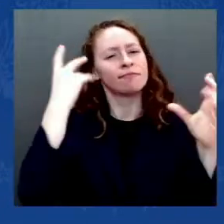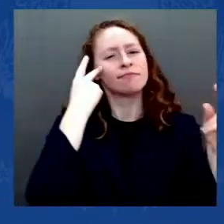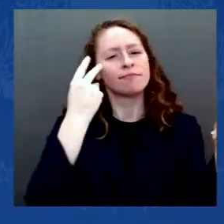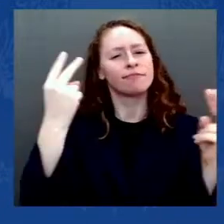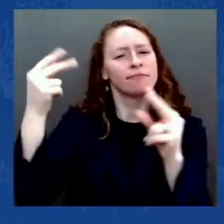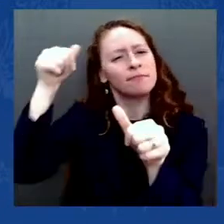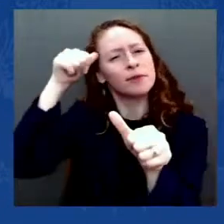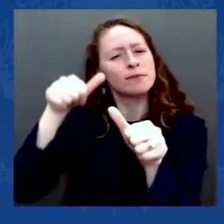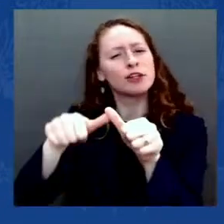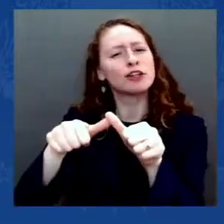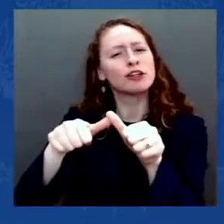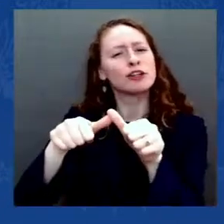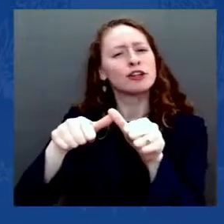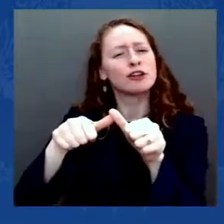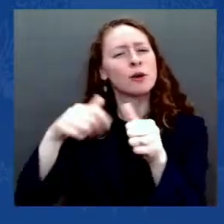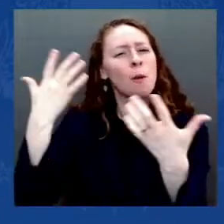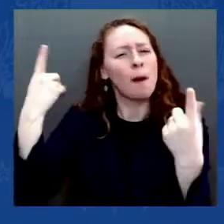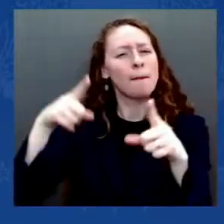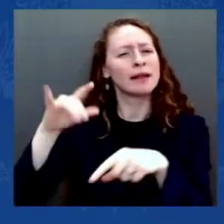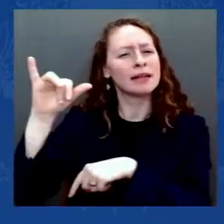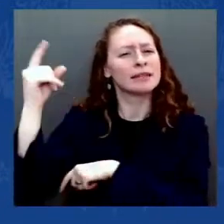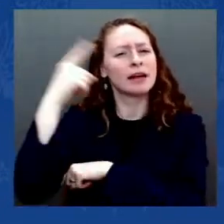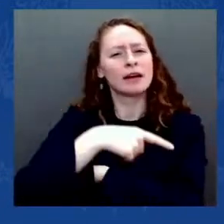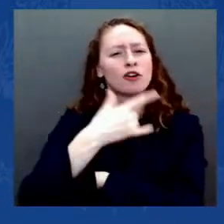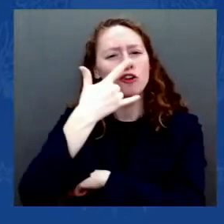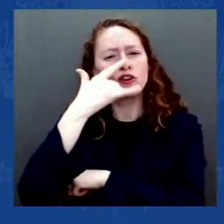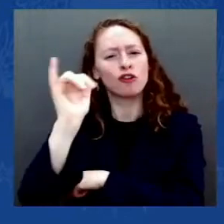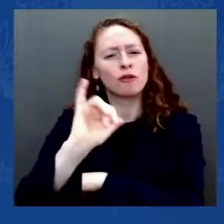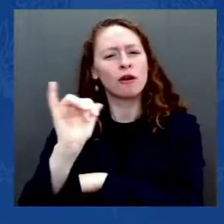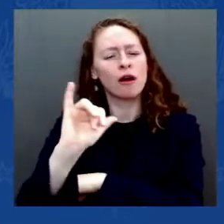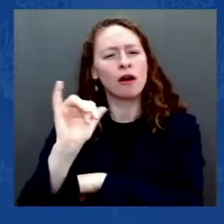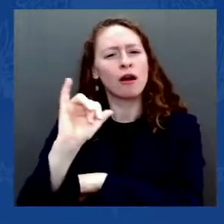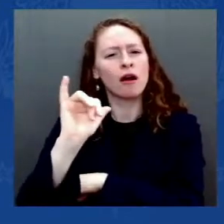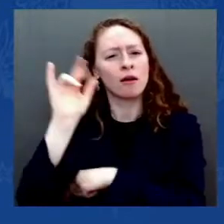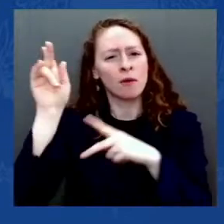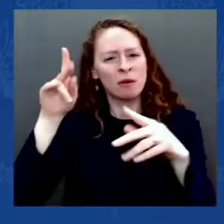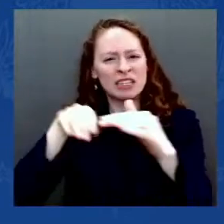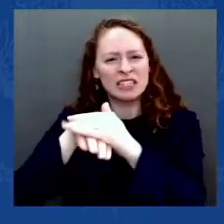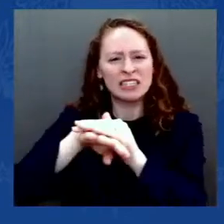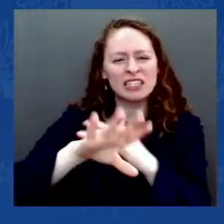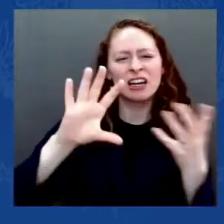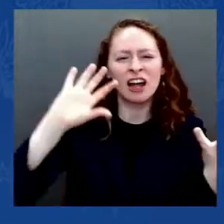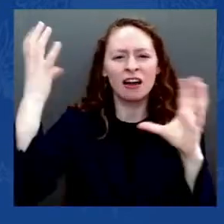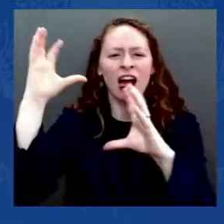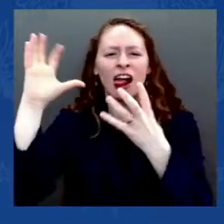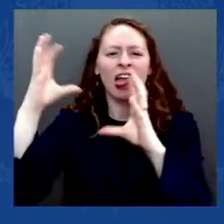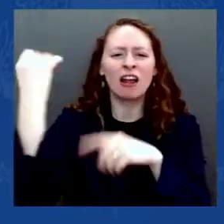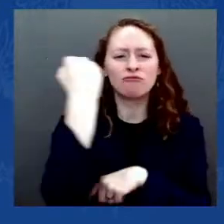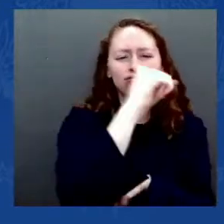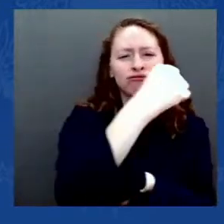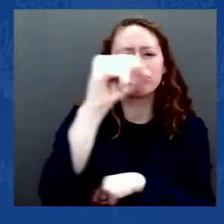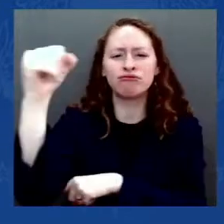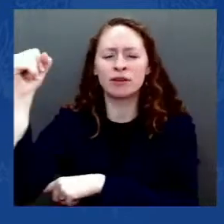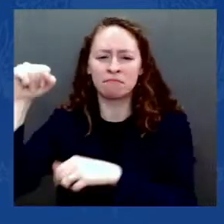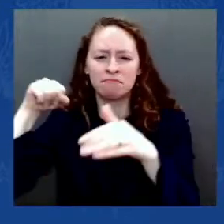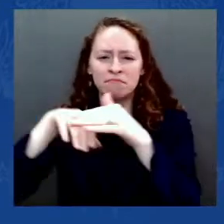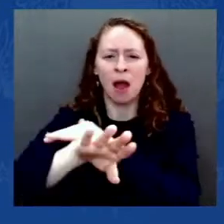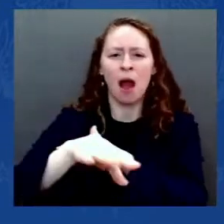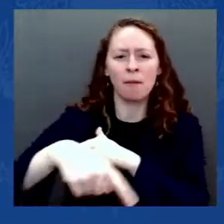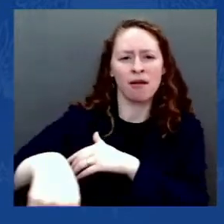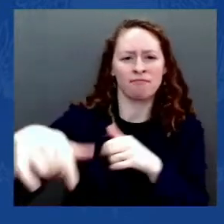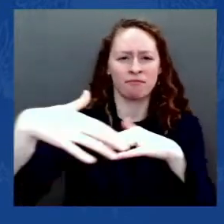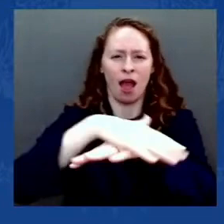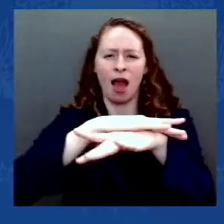rampaging, waving for the first time inside this Capitol. Confederate flag that symbolized the